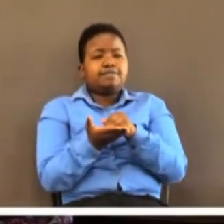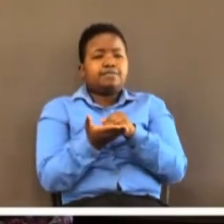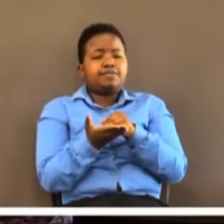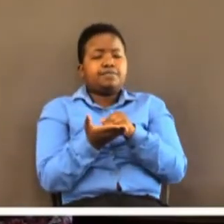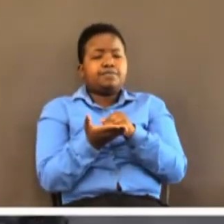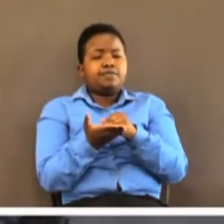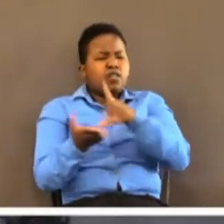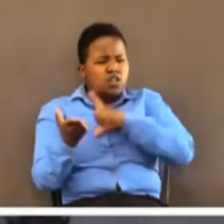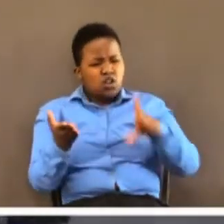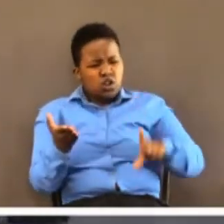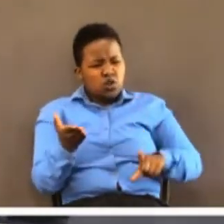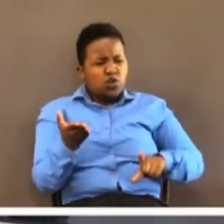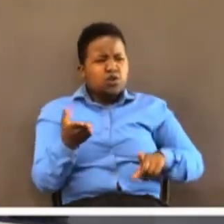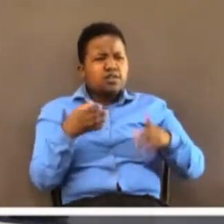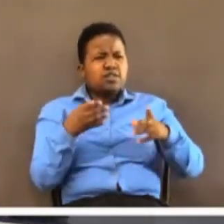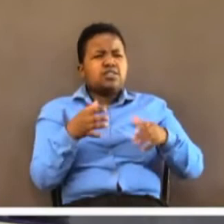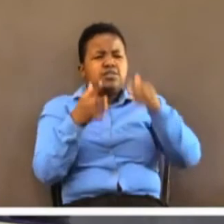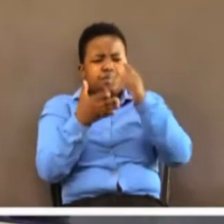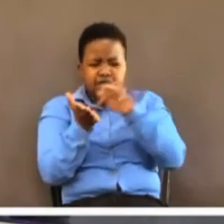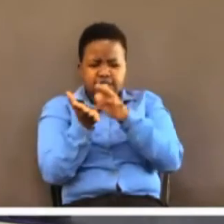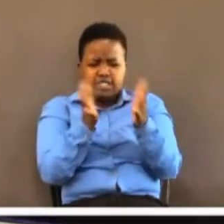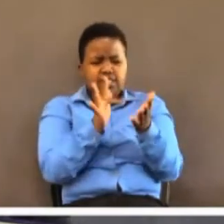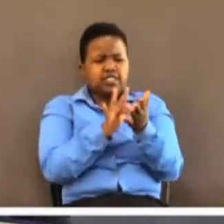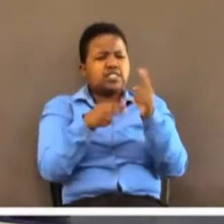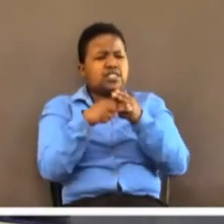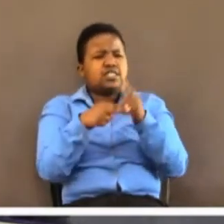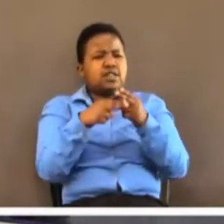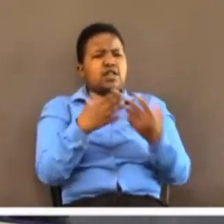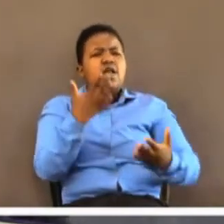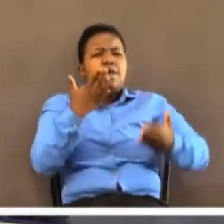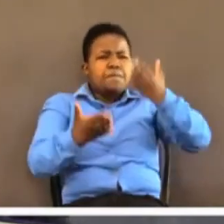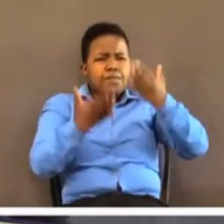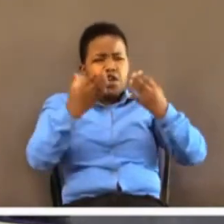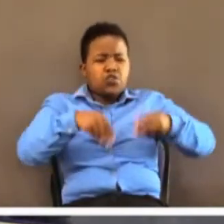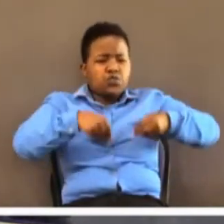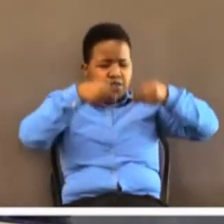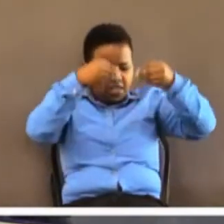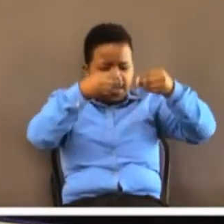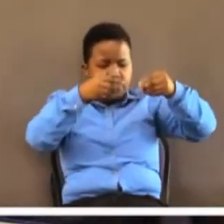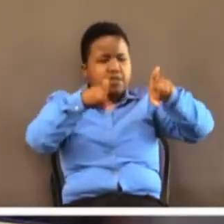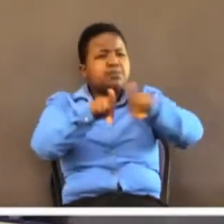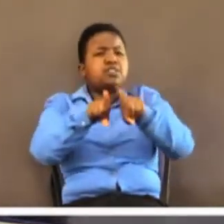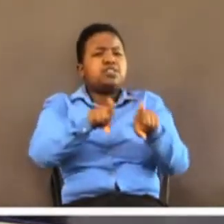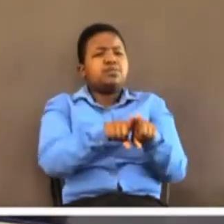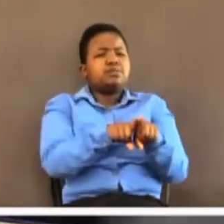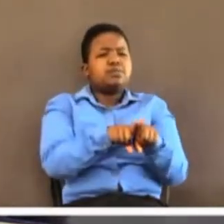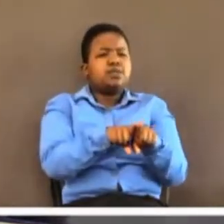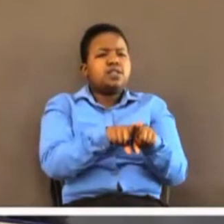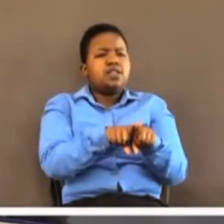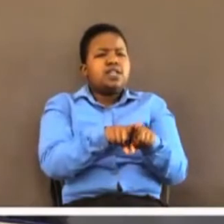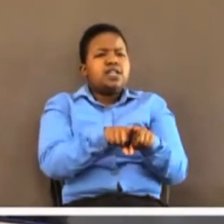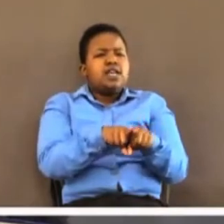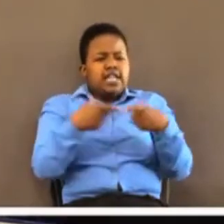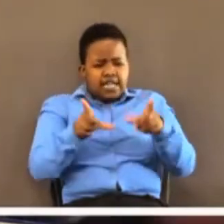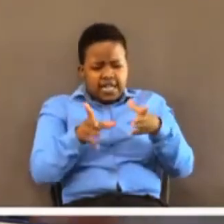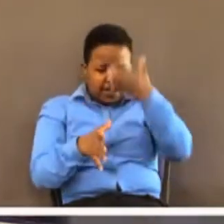And Lord, we pray in the name of Jesus. May you give them the same. Help them to forget the past.